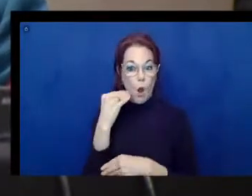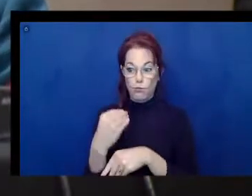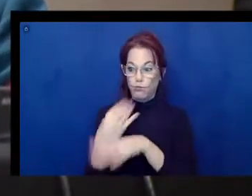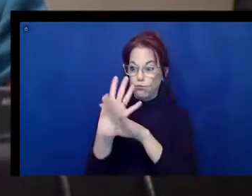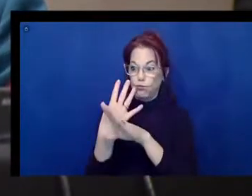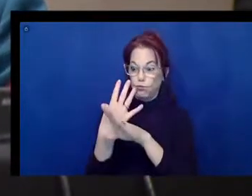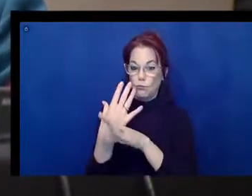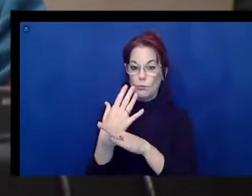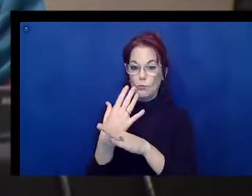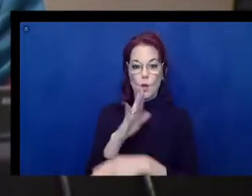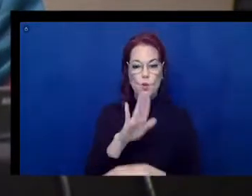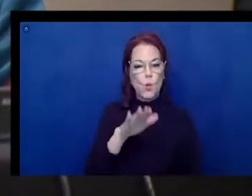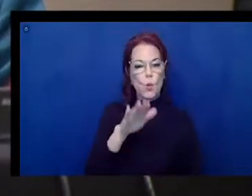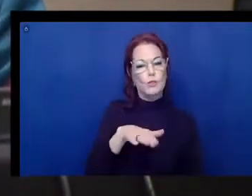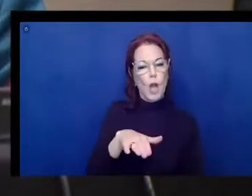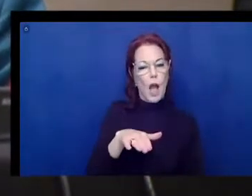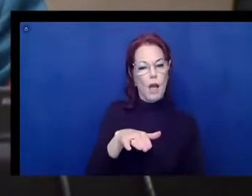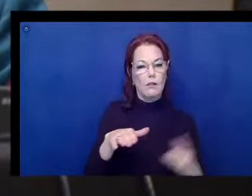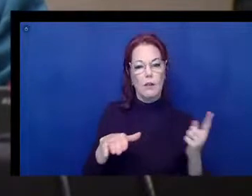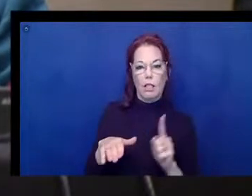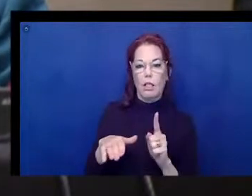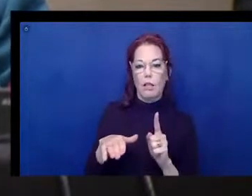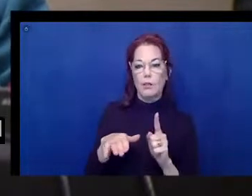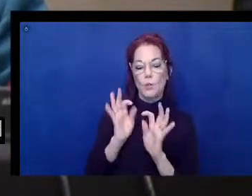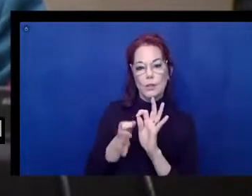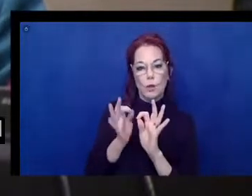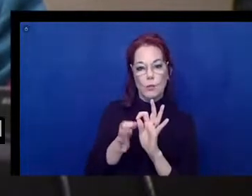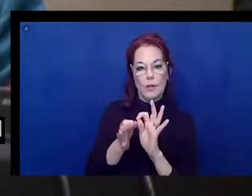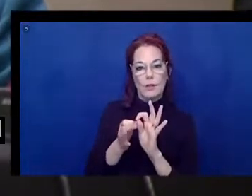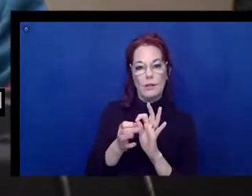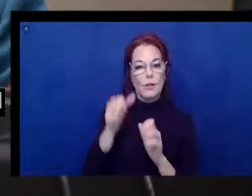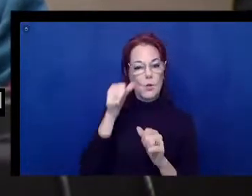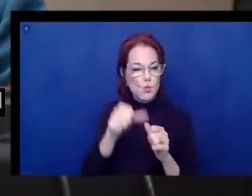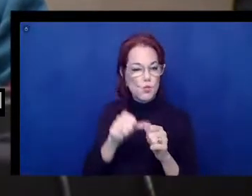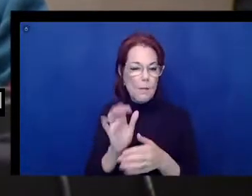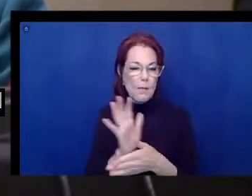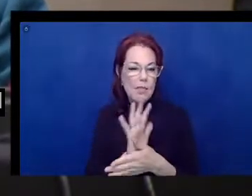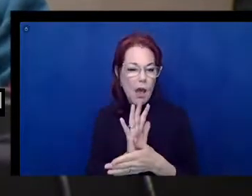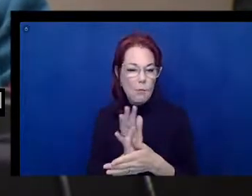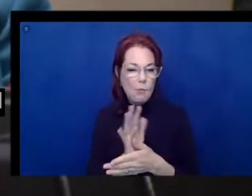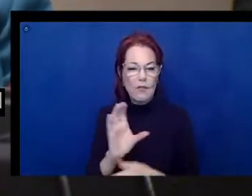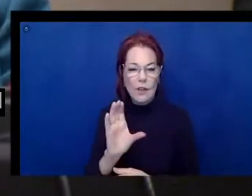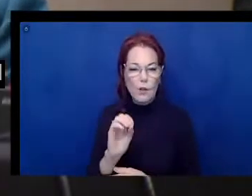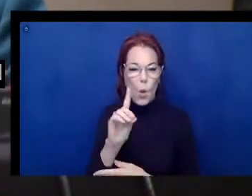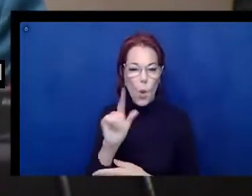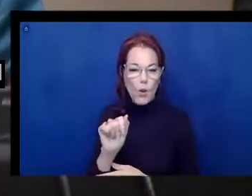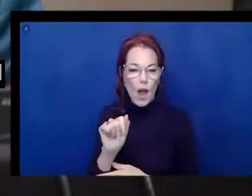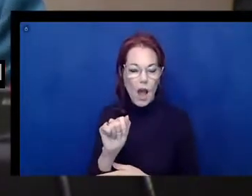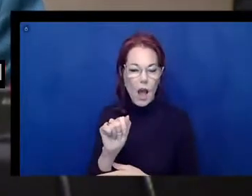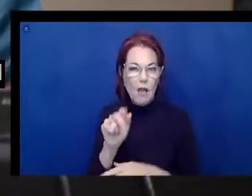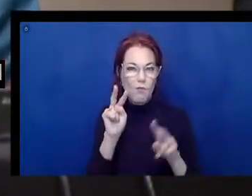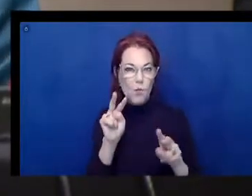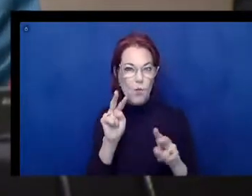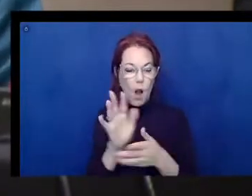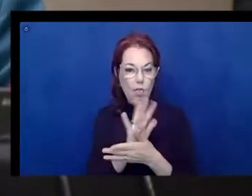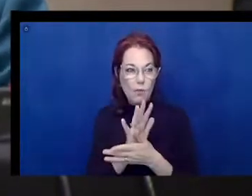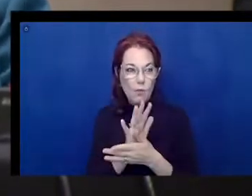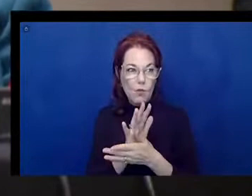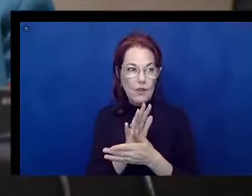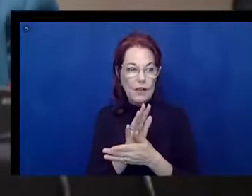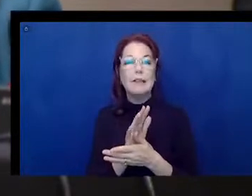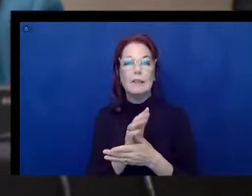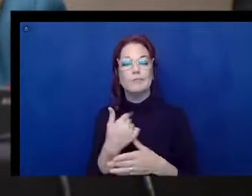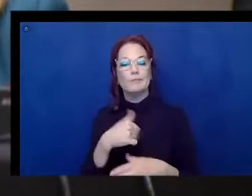at the scene in the movie Coda when the daughter had to interpret the sex lives of her parents for their doctor. But it isn't funny. And it's not fiction.